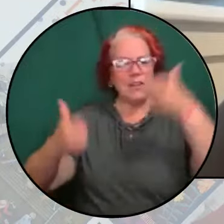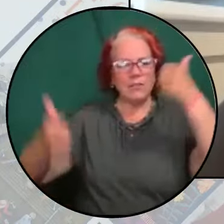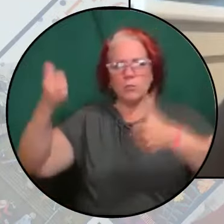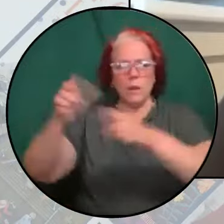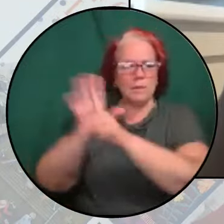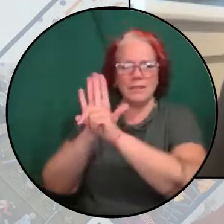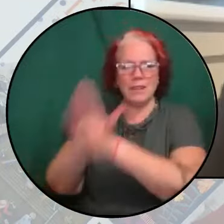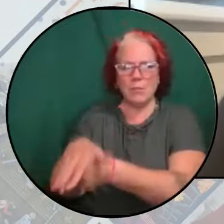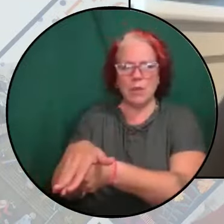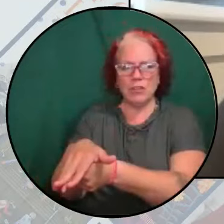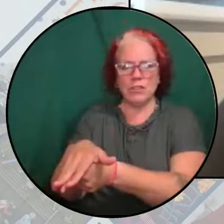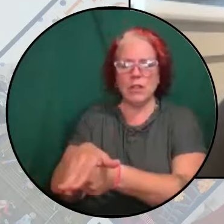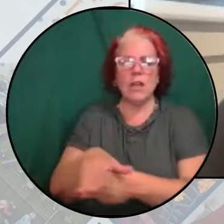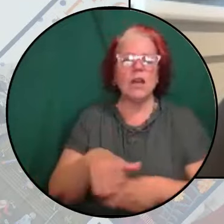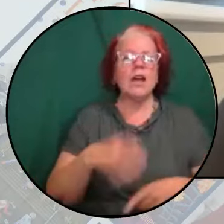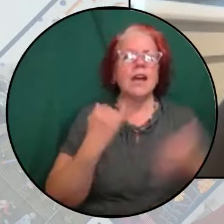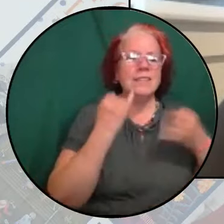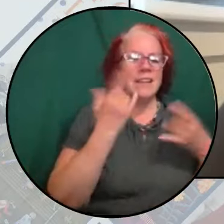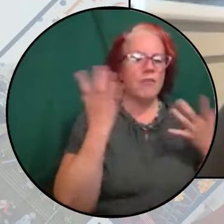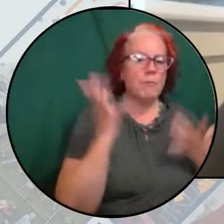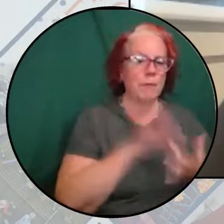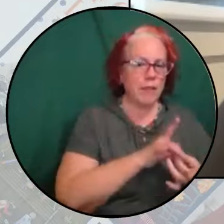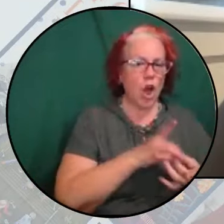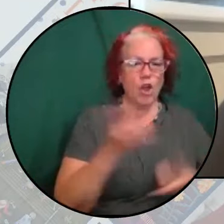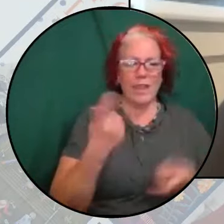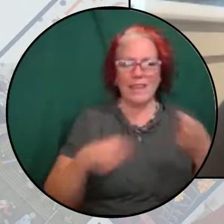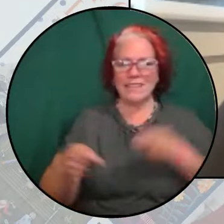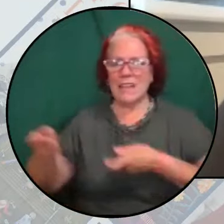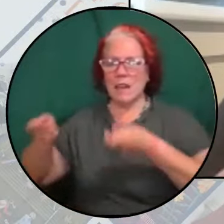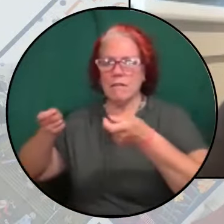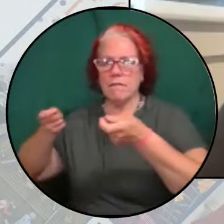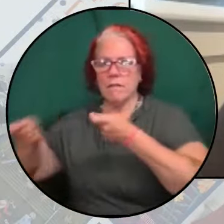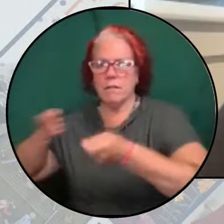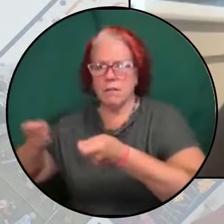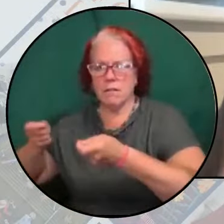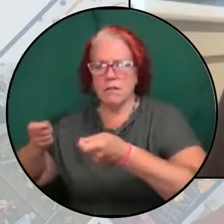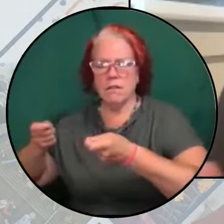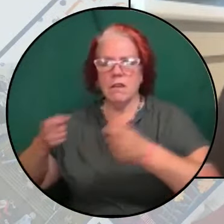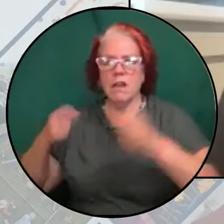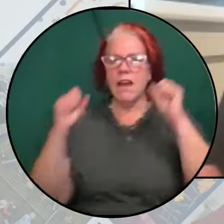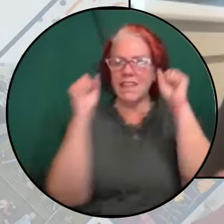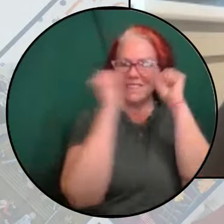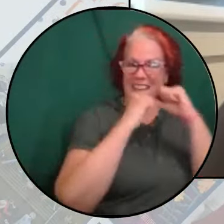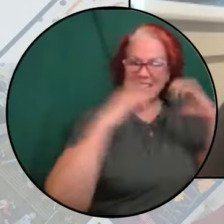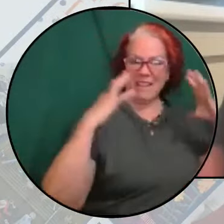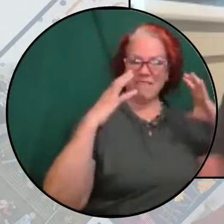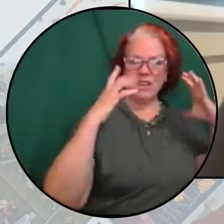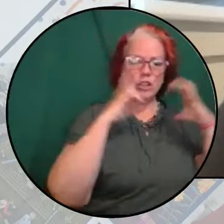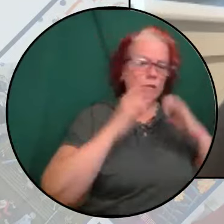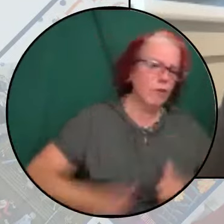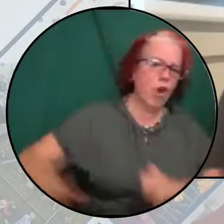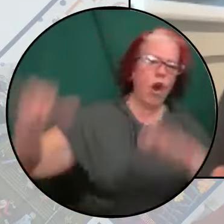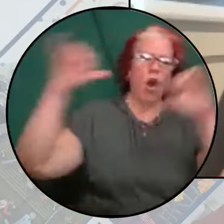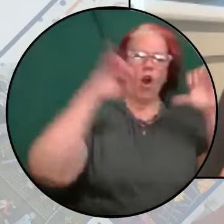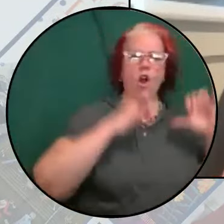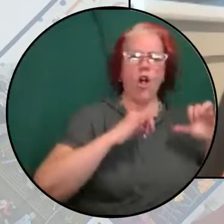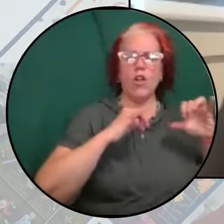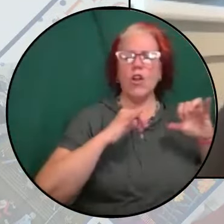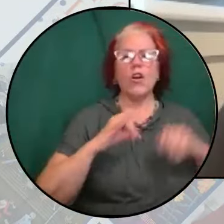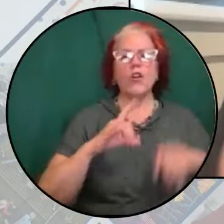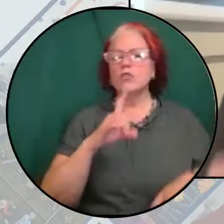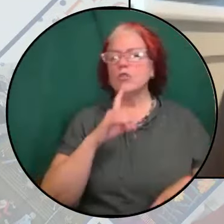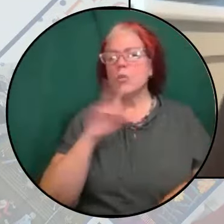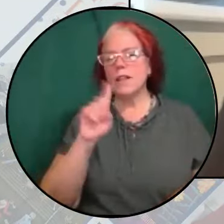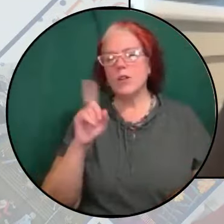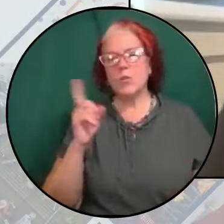oppression, of belonging rather than domination, is a vision for all. So where else would any of